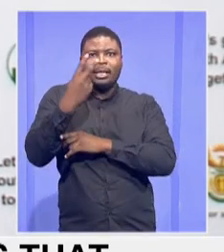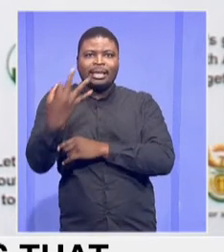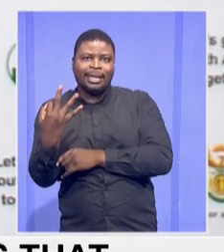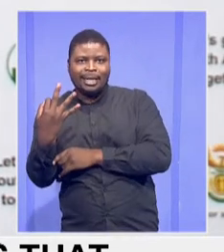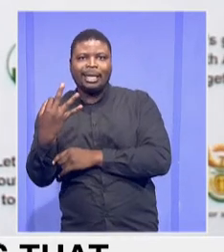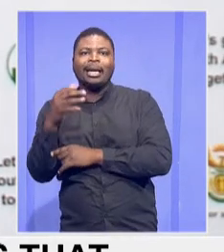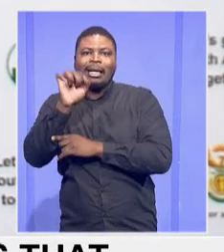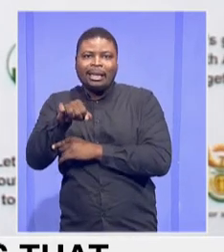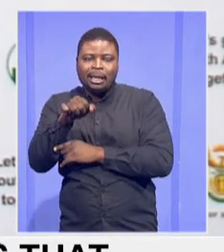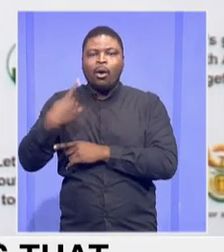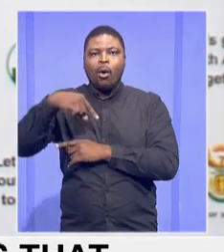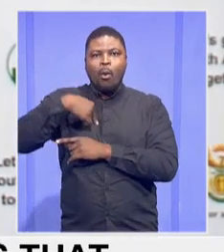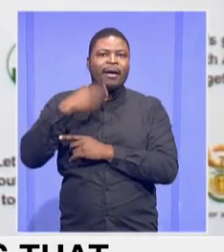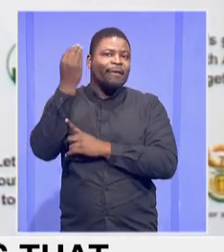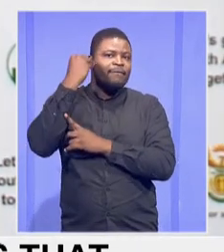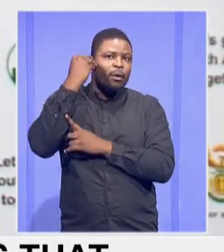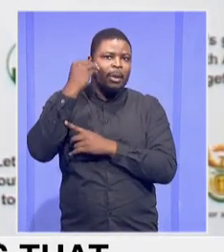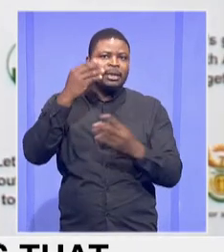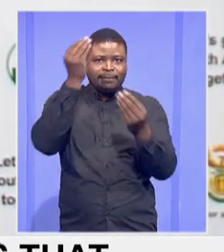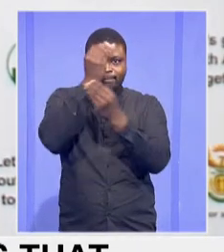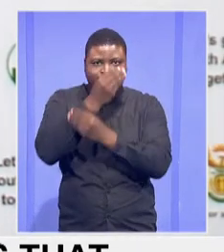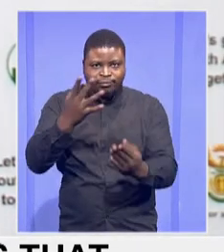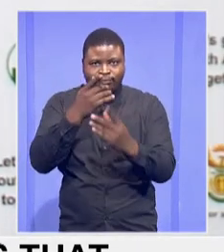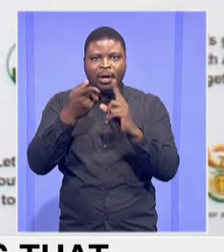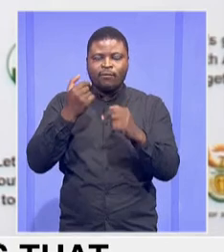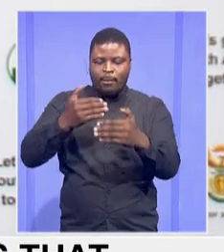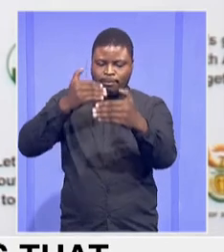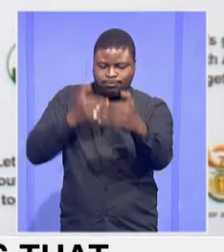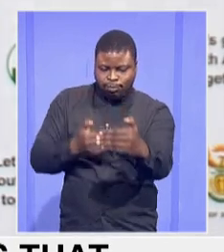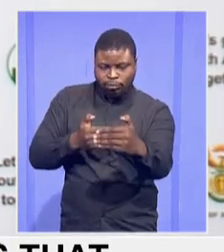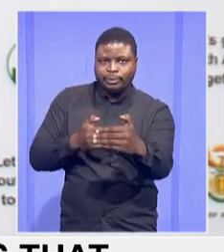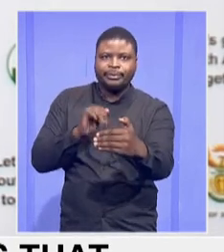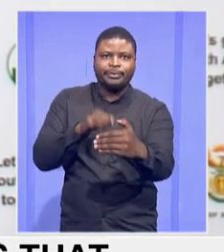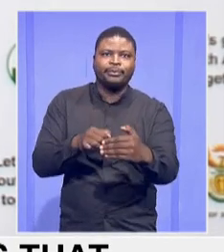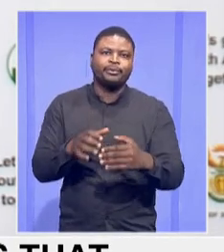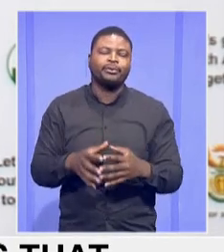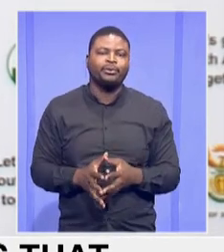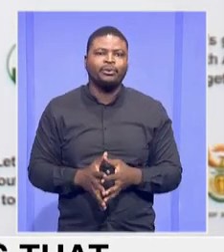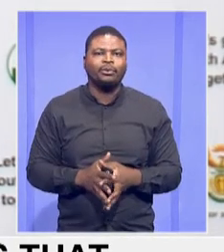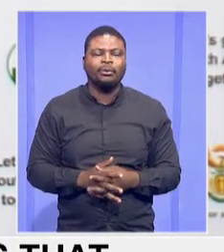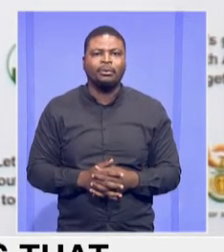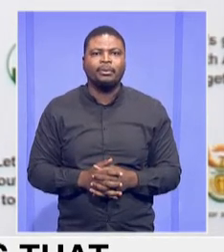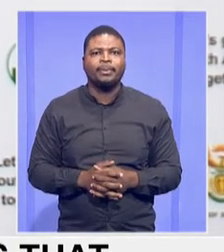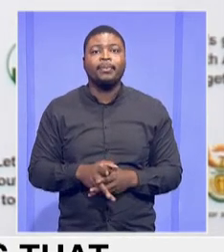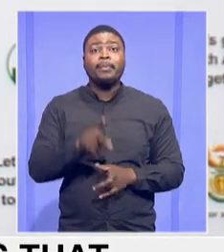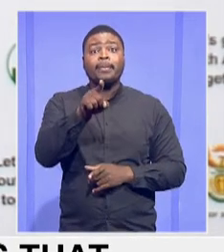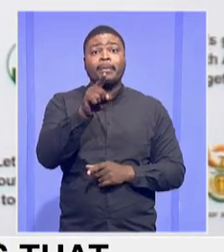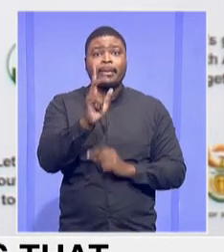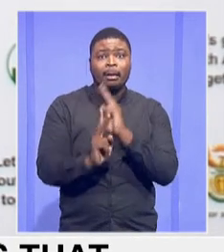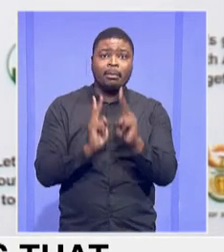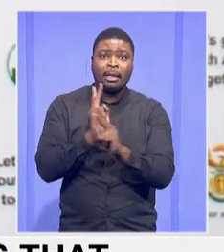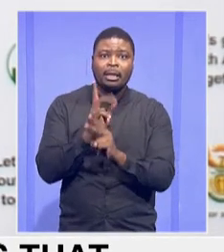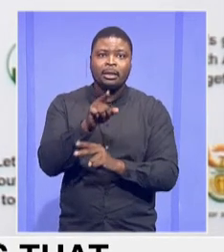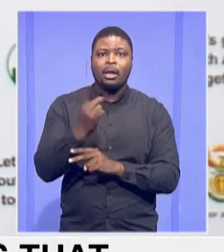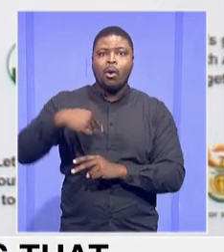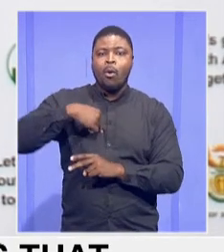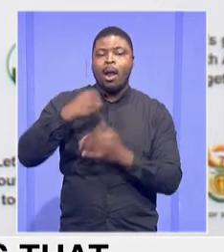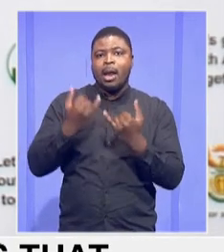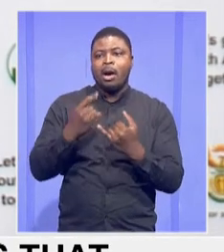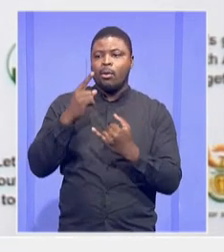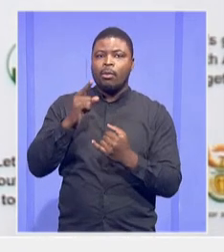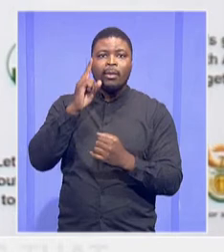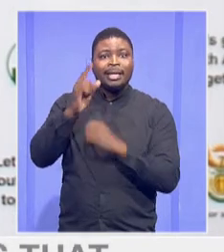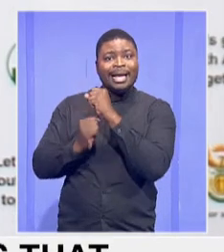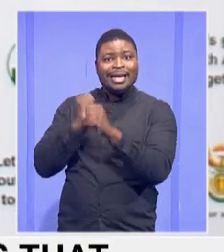in terms of the figures that we have here. And again here, in terms of the year under